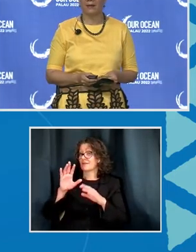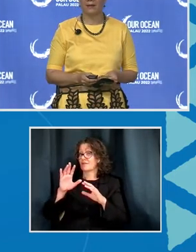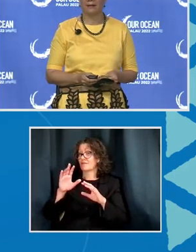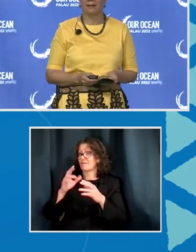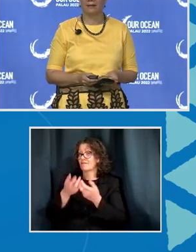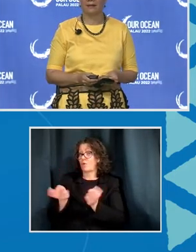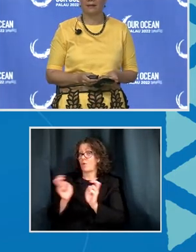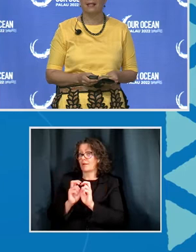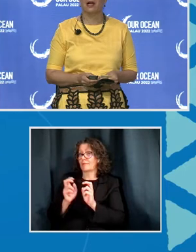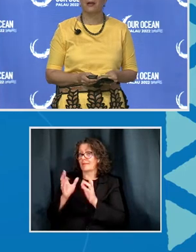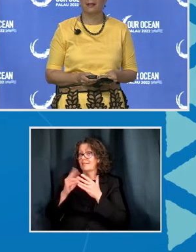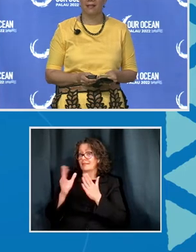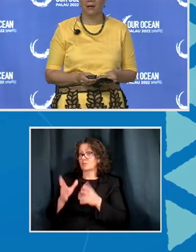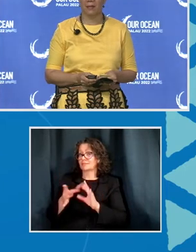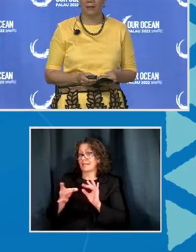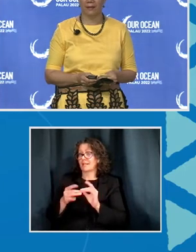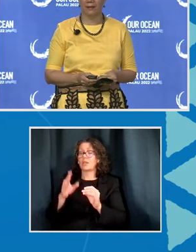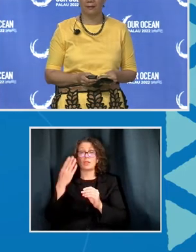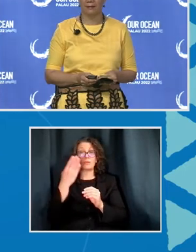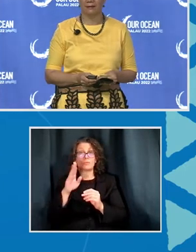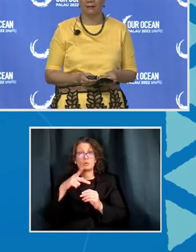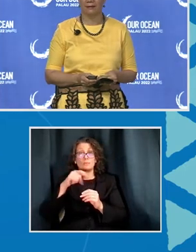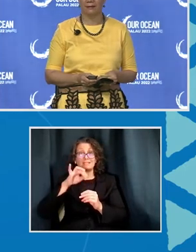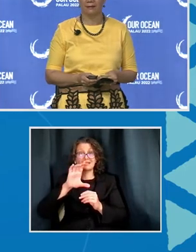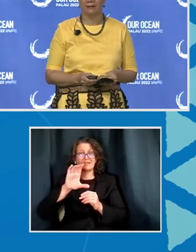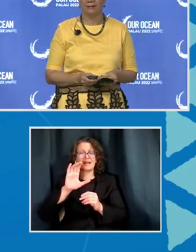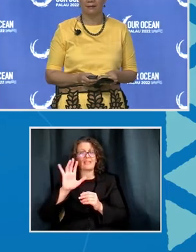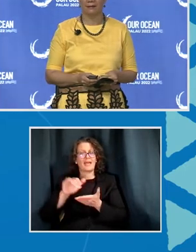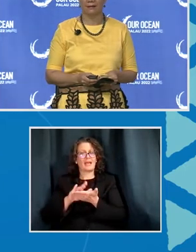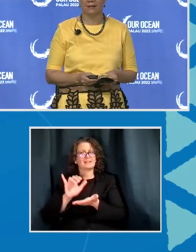Blue Pacific is our endowment fund.